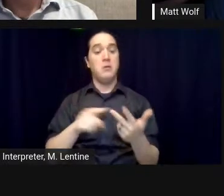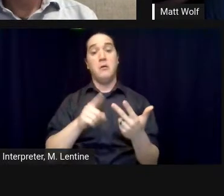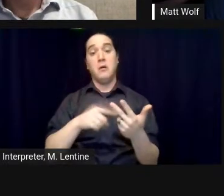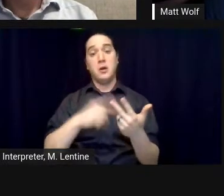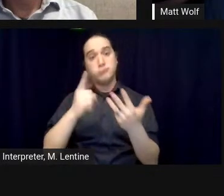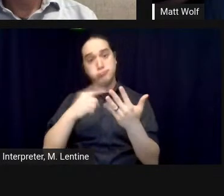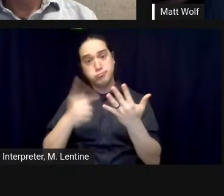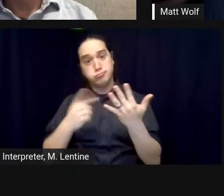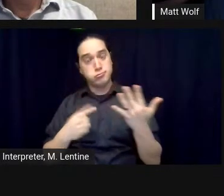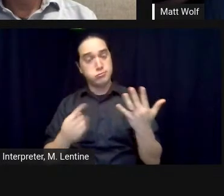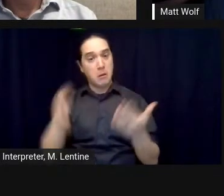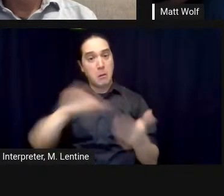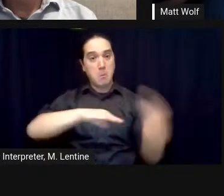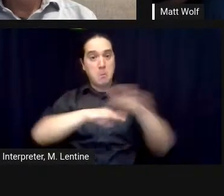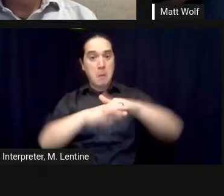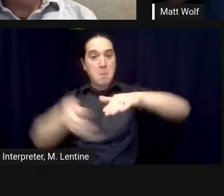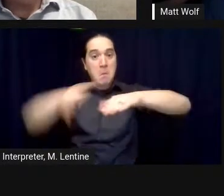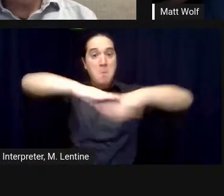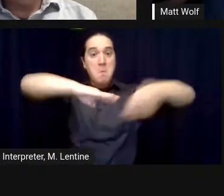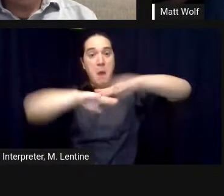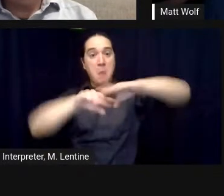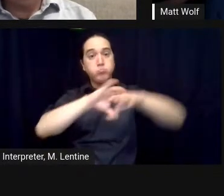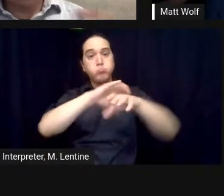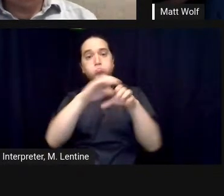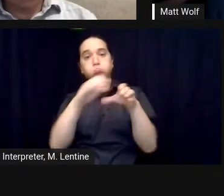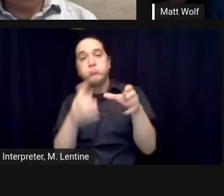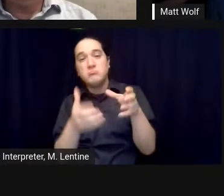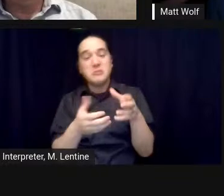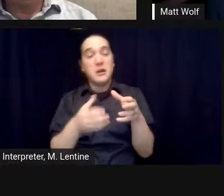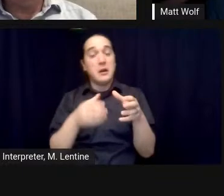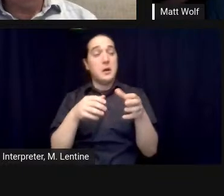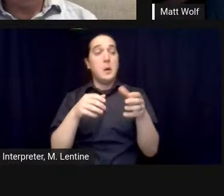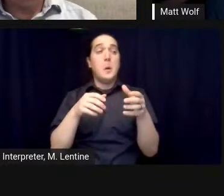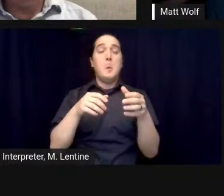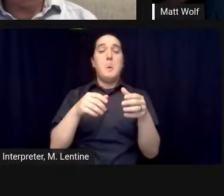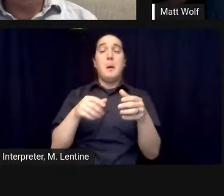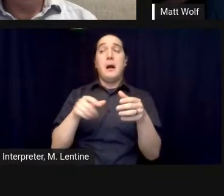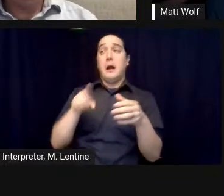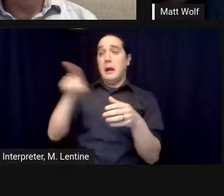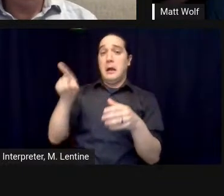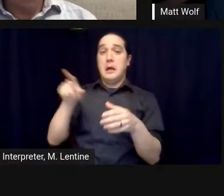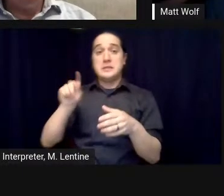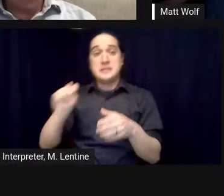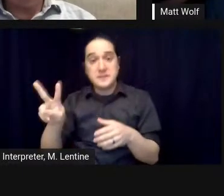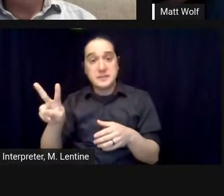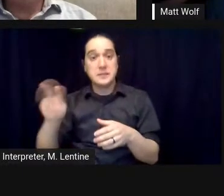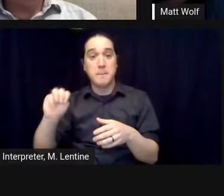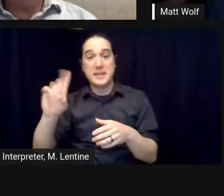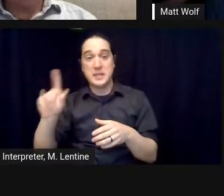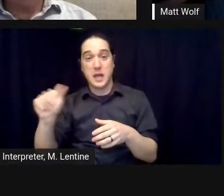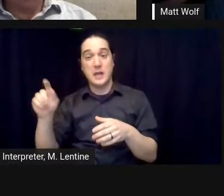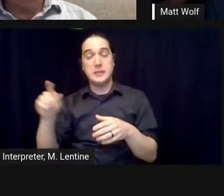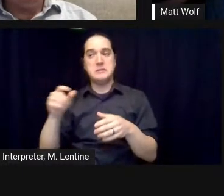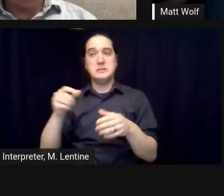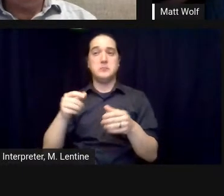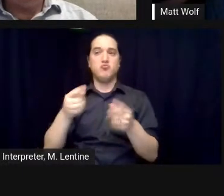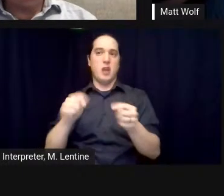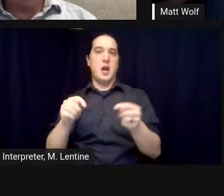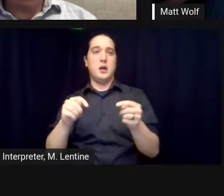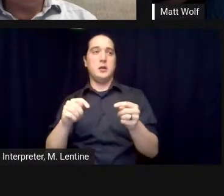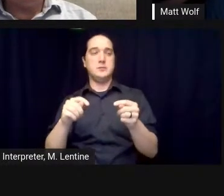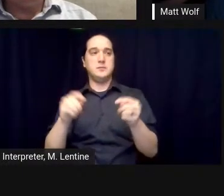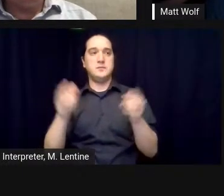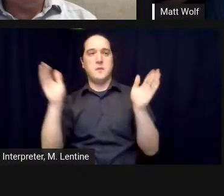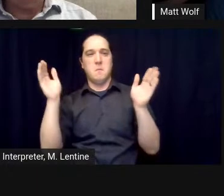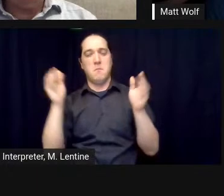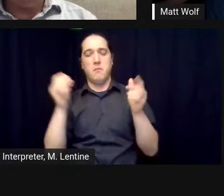all of the nuance of that i i certainly see the parallels with reality television um i wonder it it